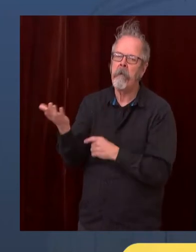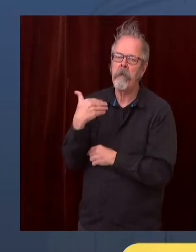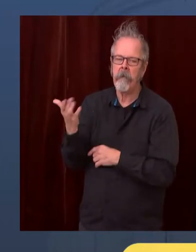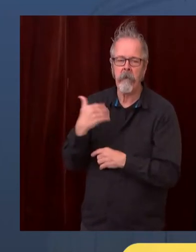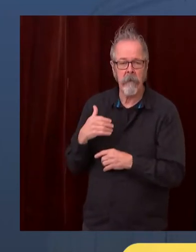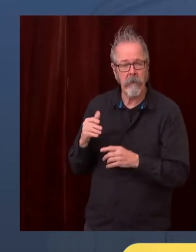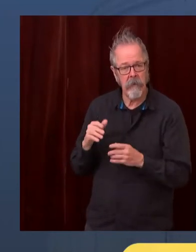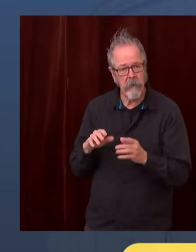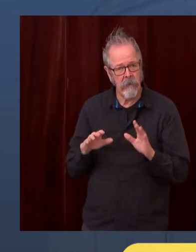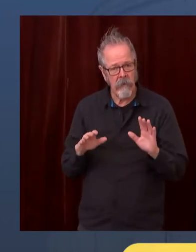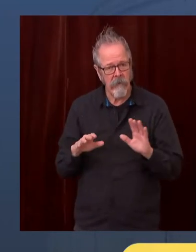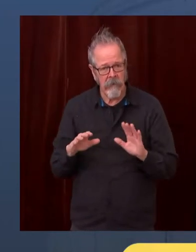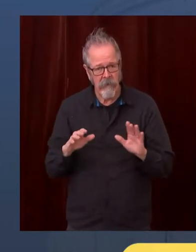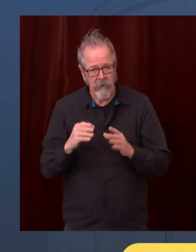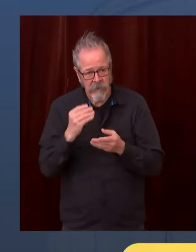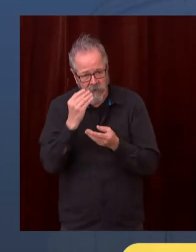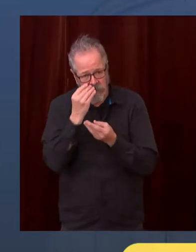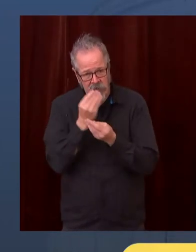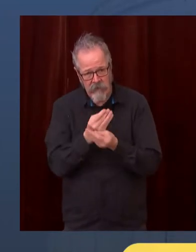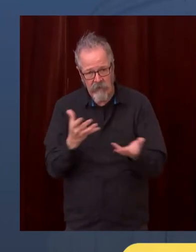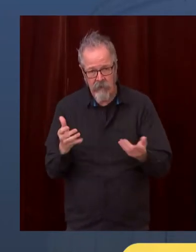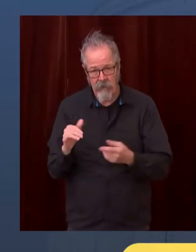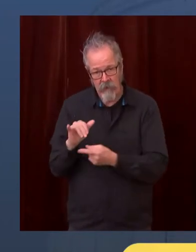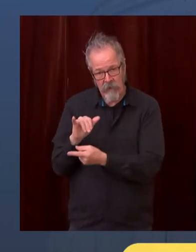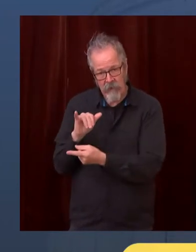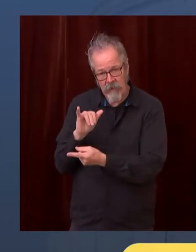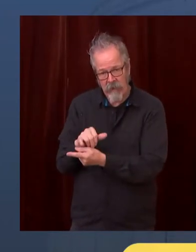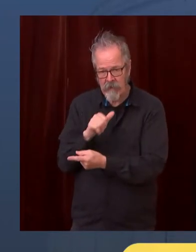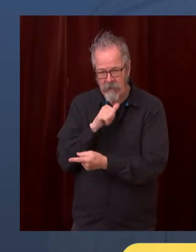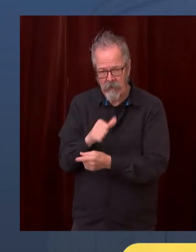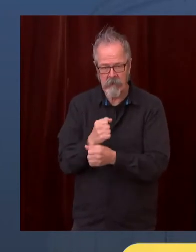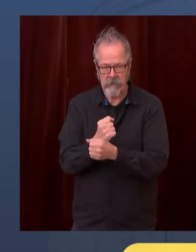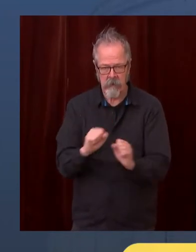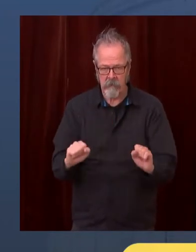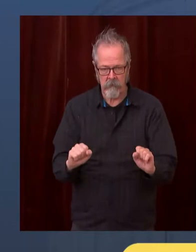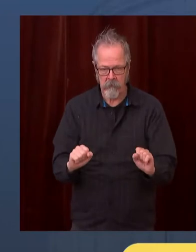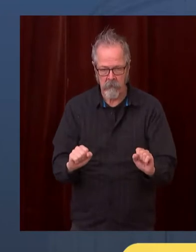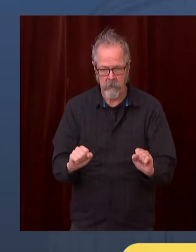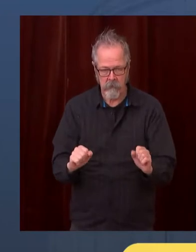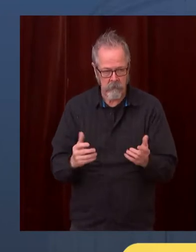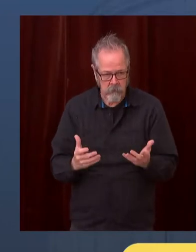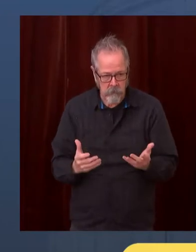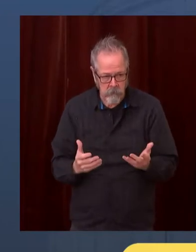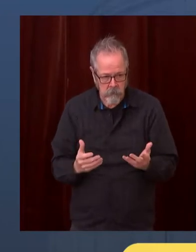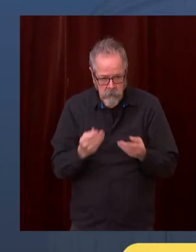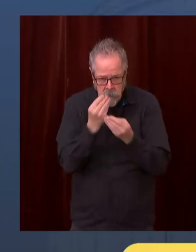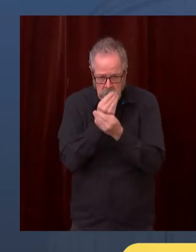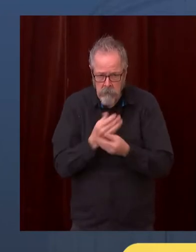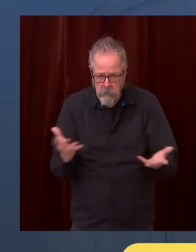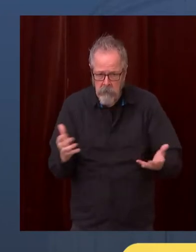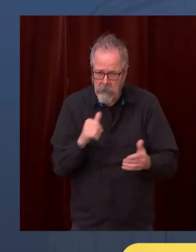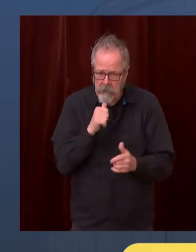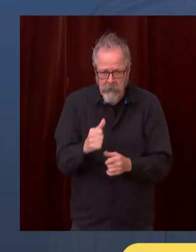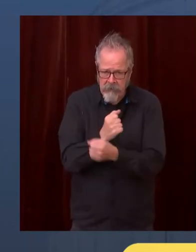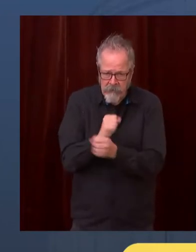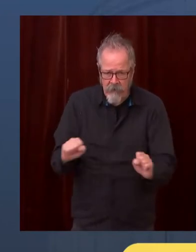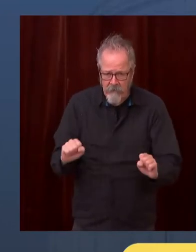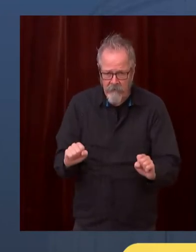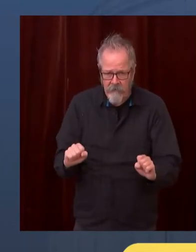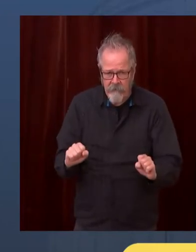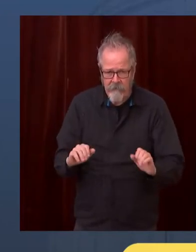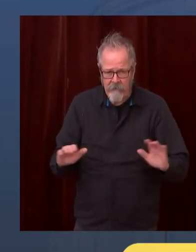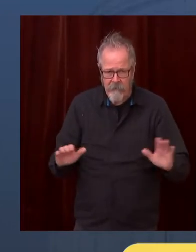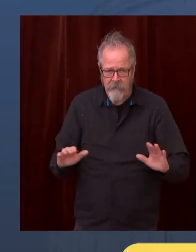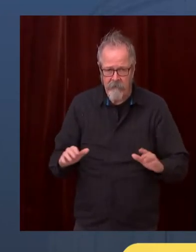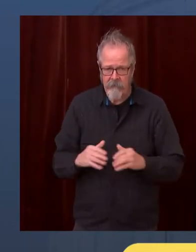what we know is, you know, unless they've been tested within seven days, they don't know whether they're positive. Unless we've been tested, we